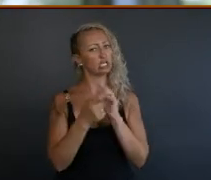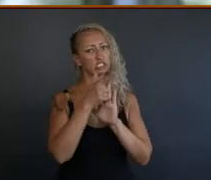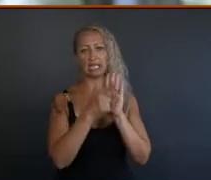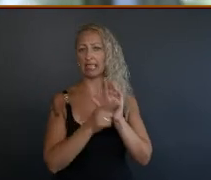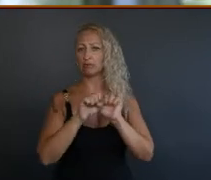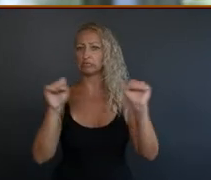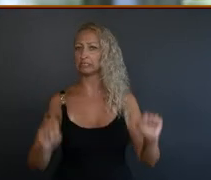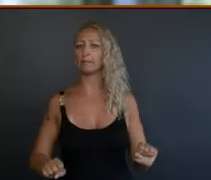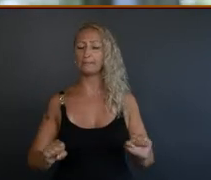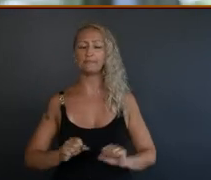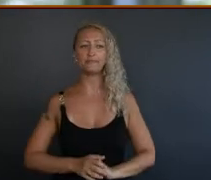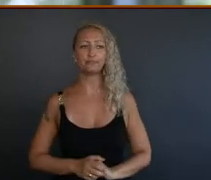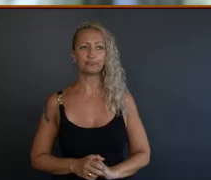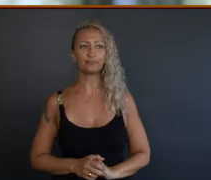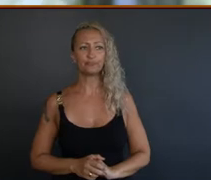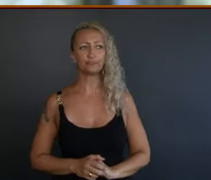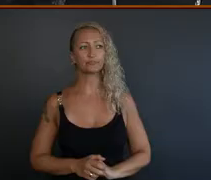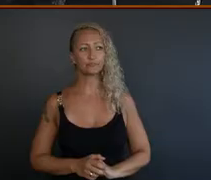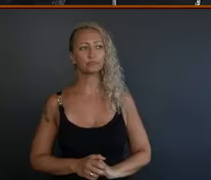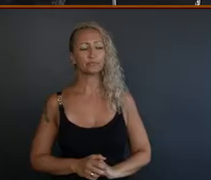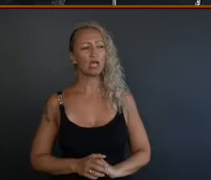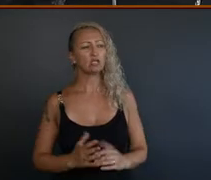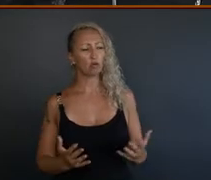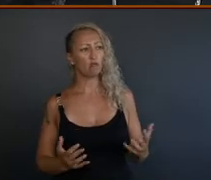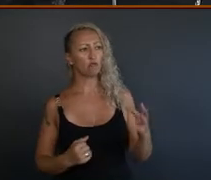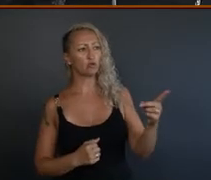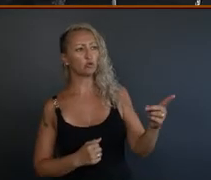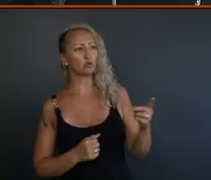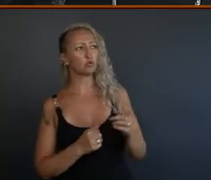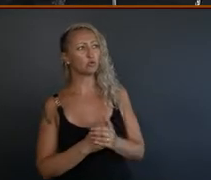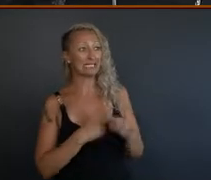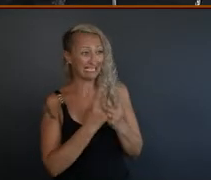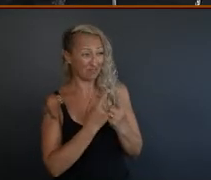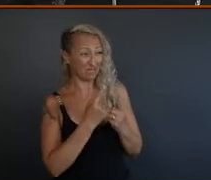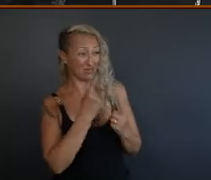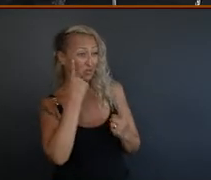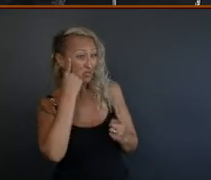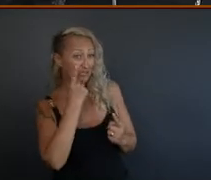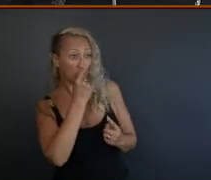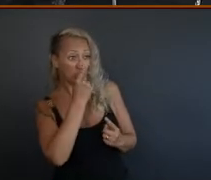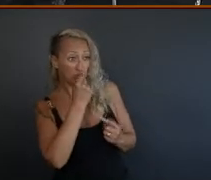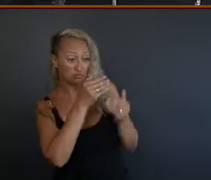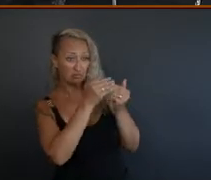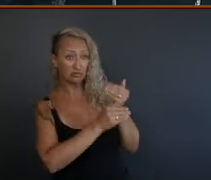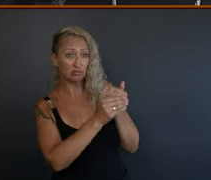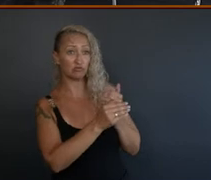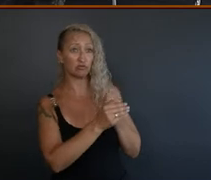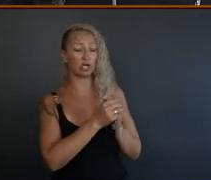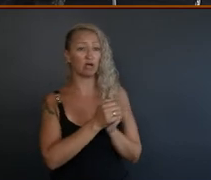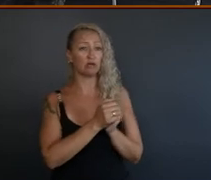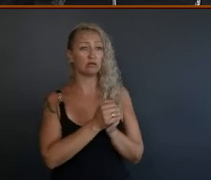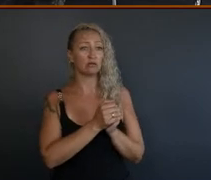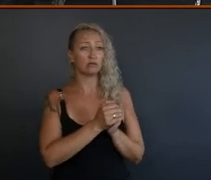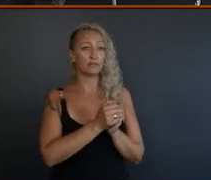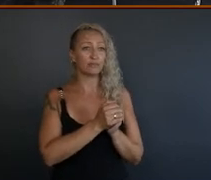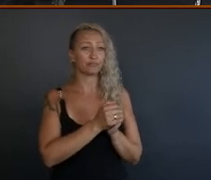And I guess, I mean, so what's – is that something that you can see happening in your work, Linda? In my work? Yeah. Or